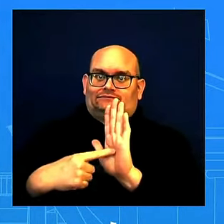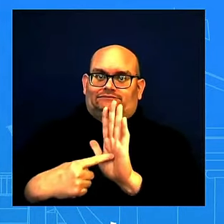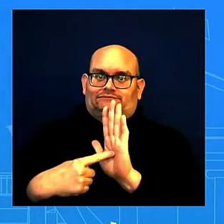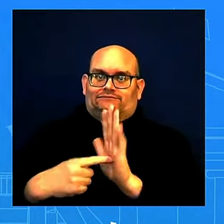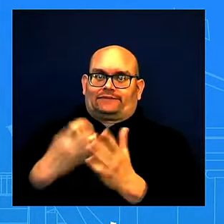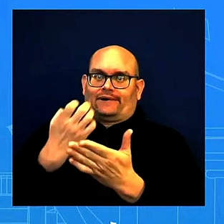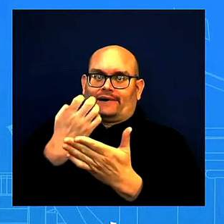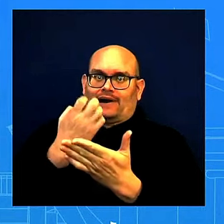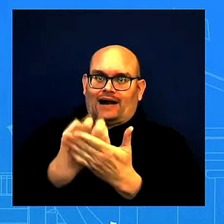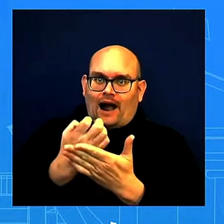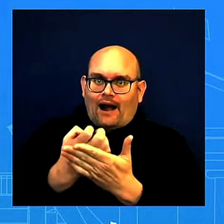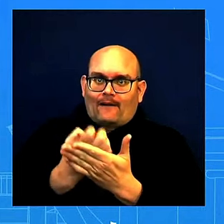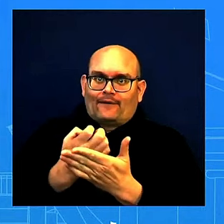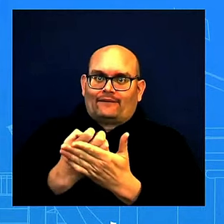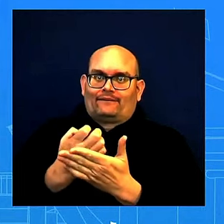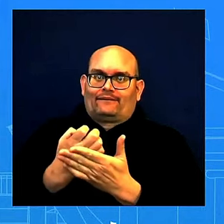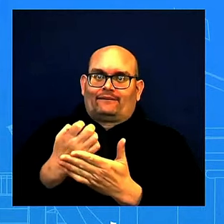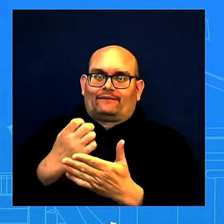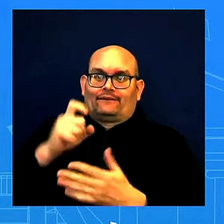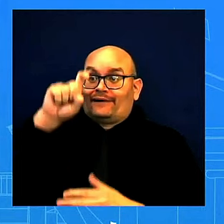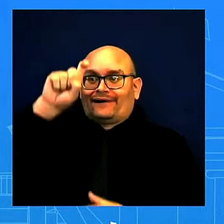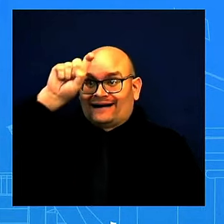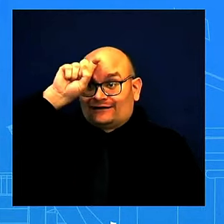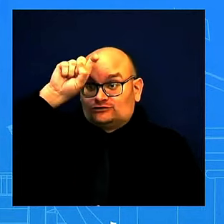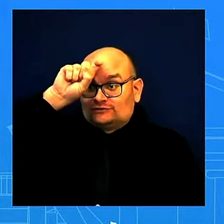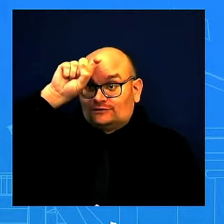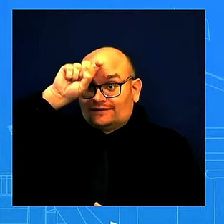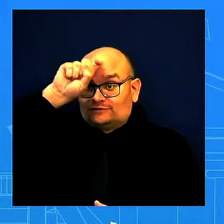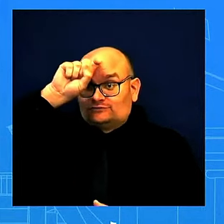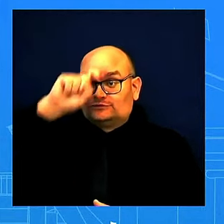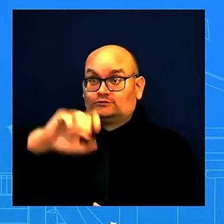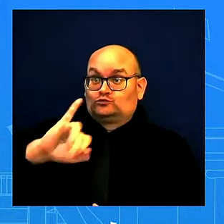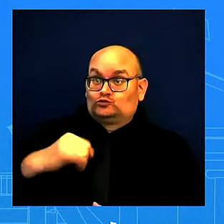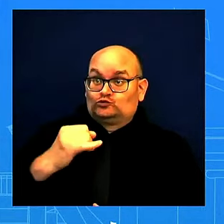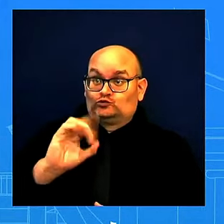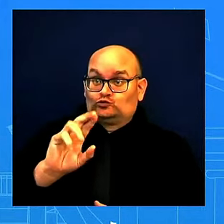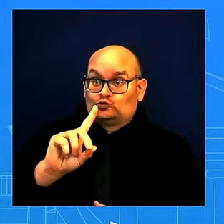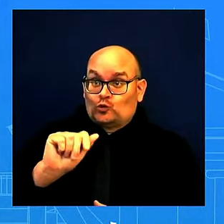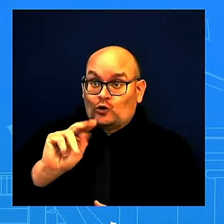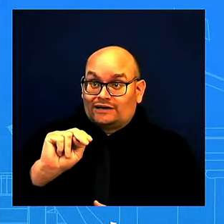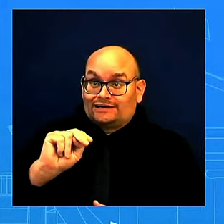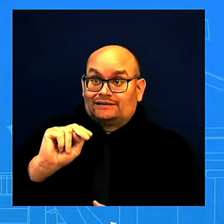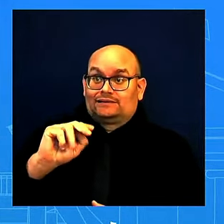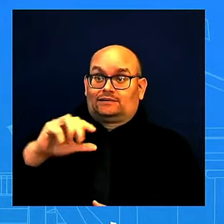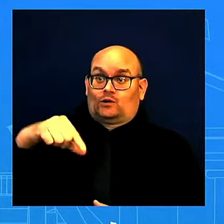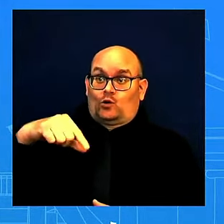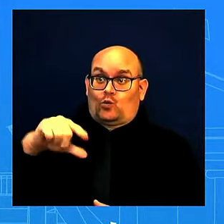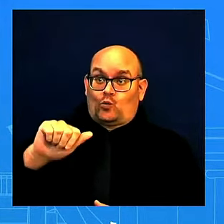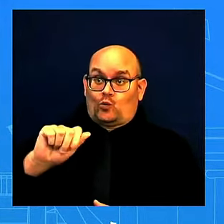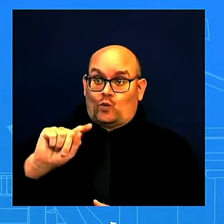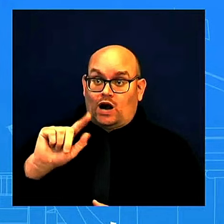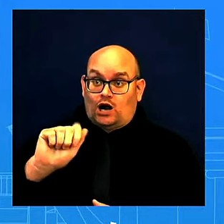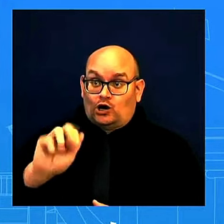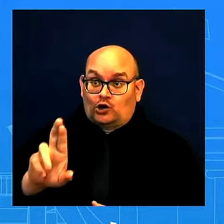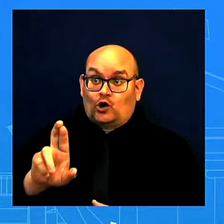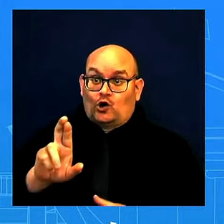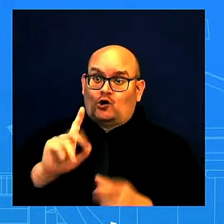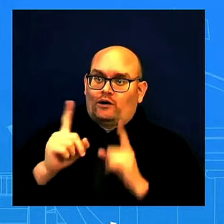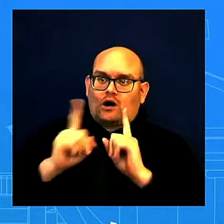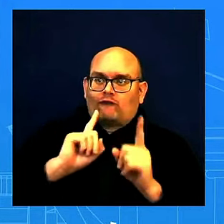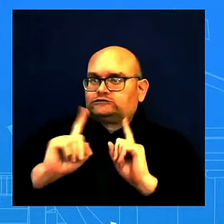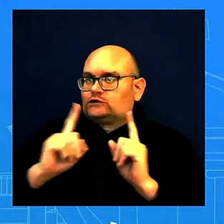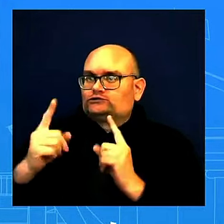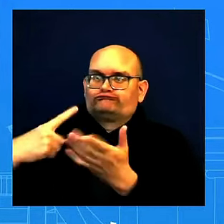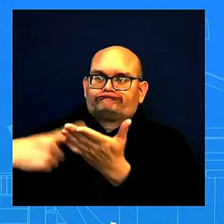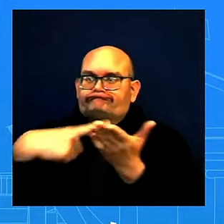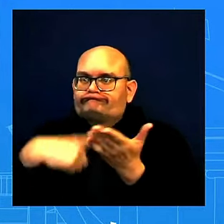with Qatar, is that we're going to continue to have those conversations. We're with Middle East, our Middle East partners, Middle East leaders, and urge